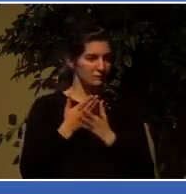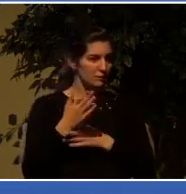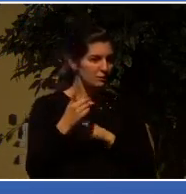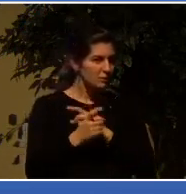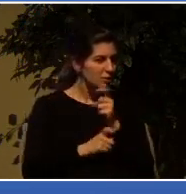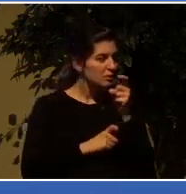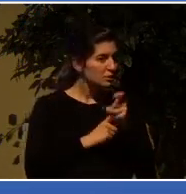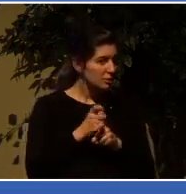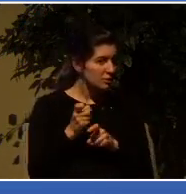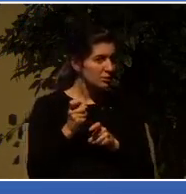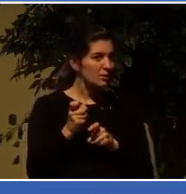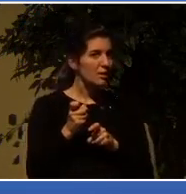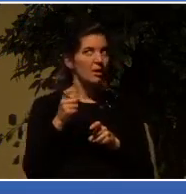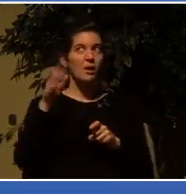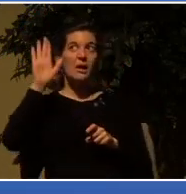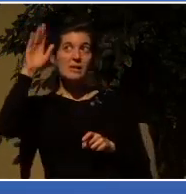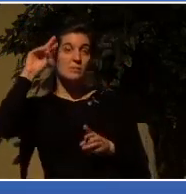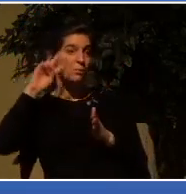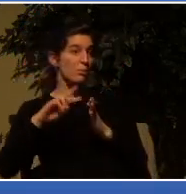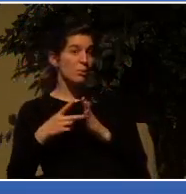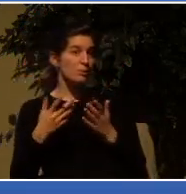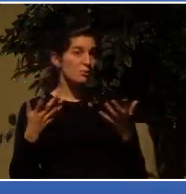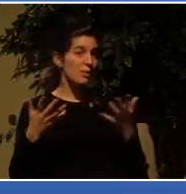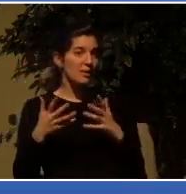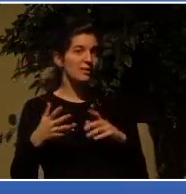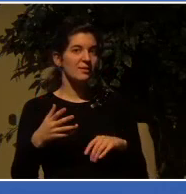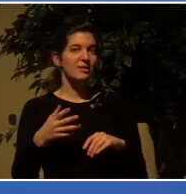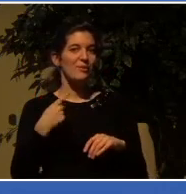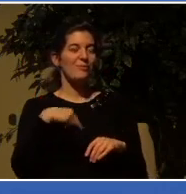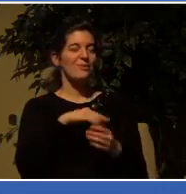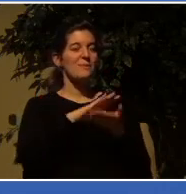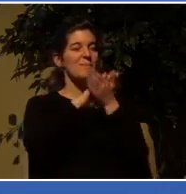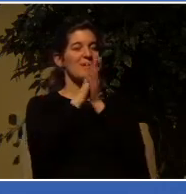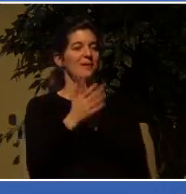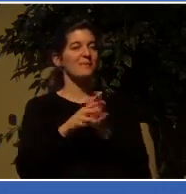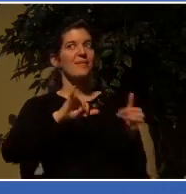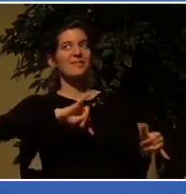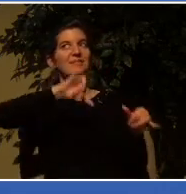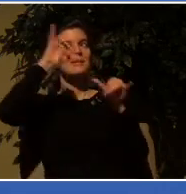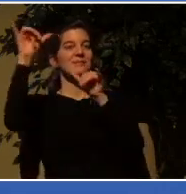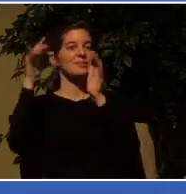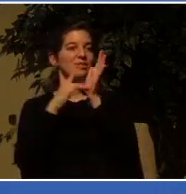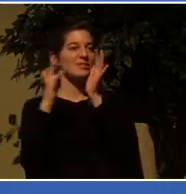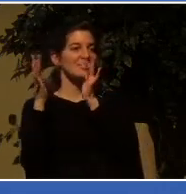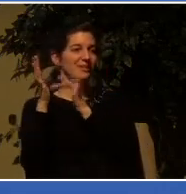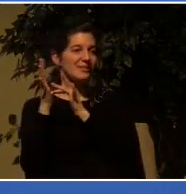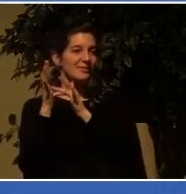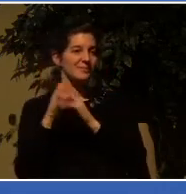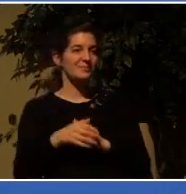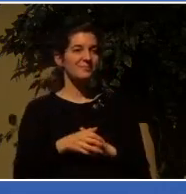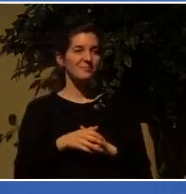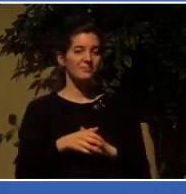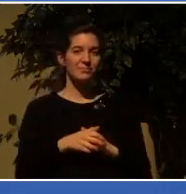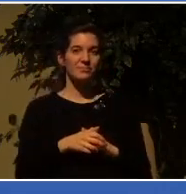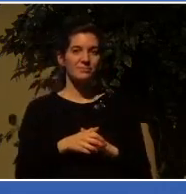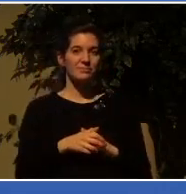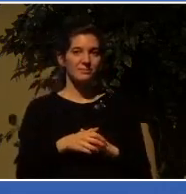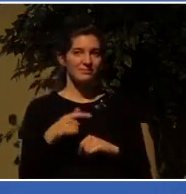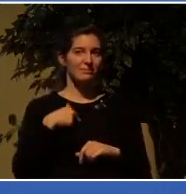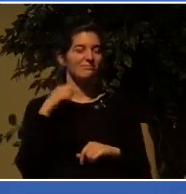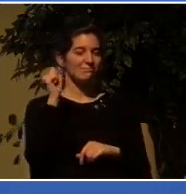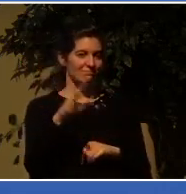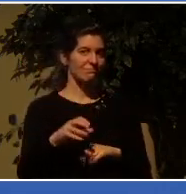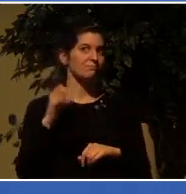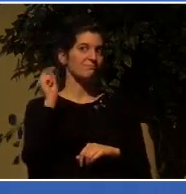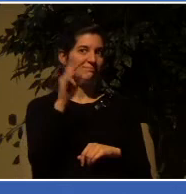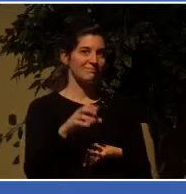the purpose is to make us like Jesus. You've heard me say this many times, Lord willing,